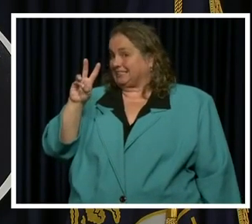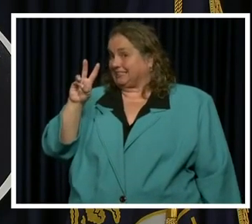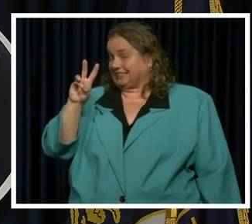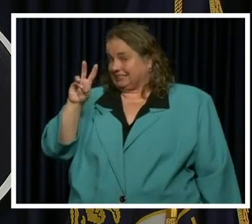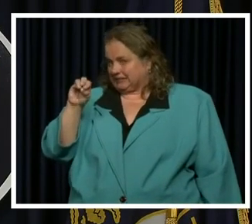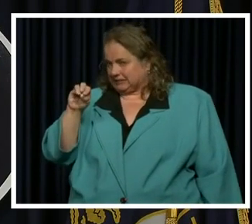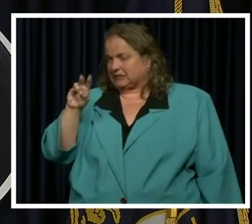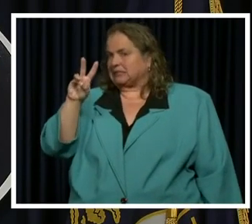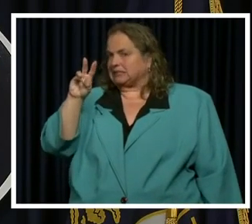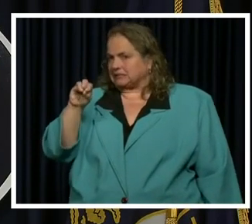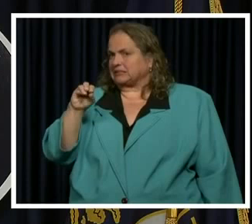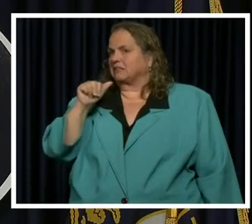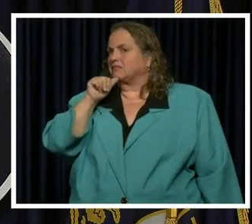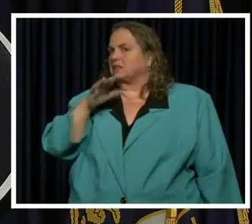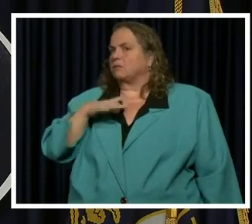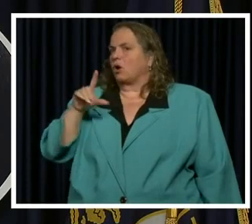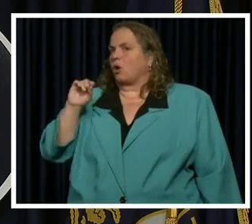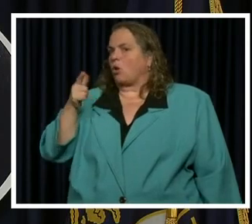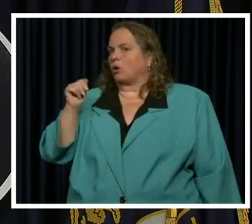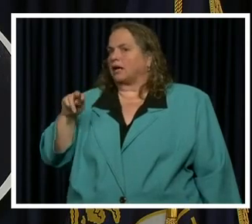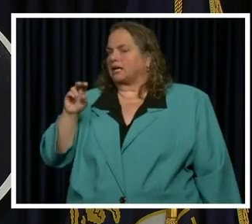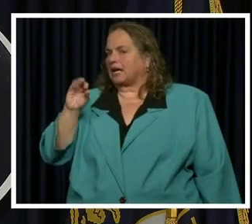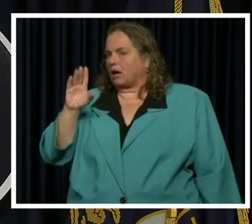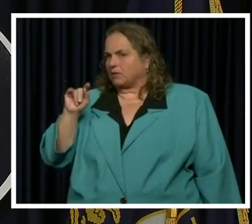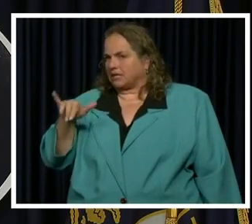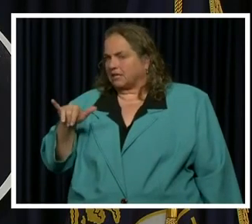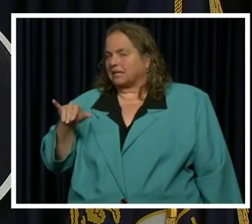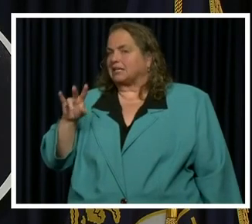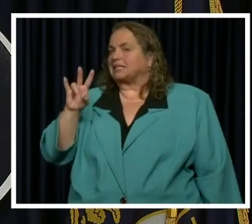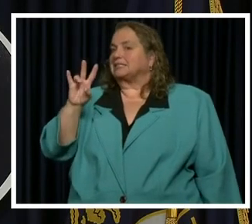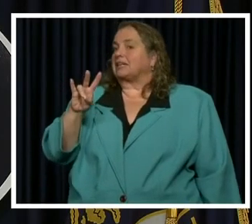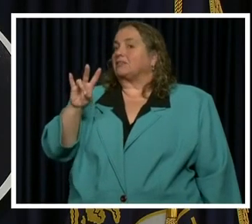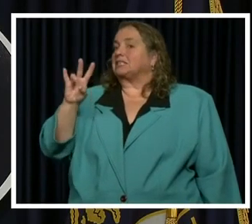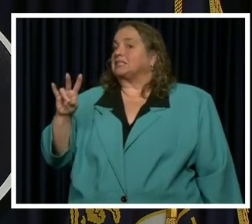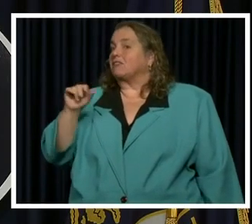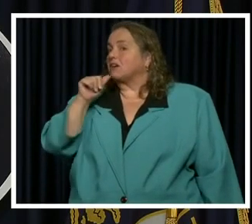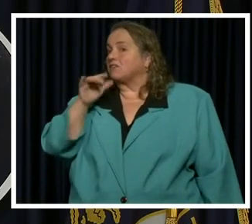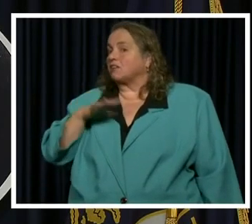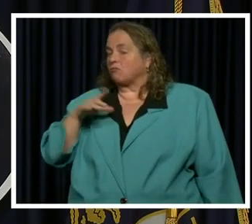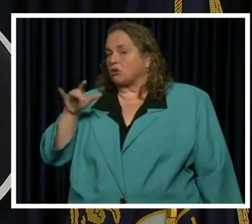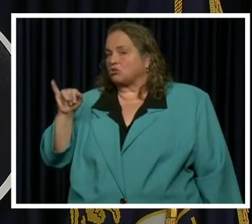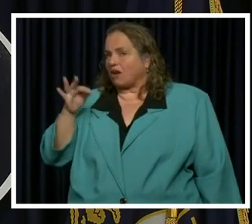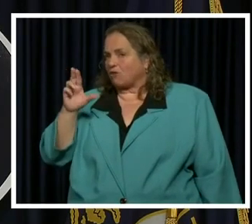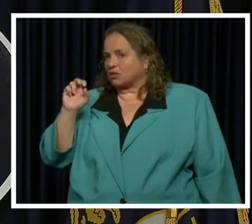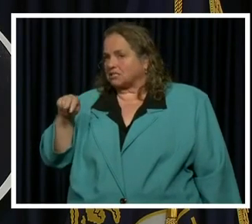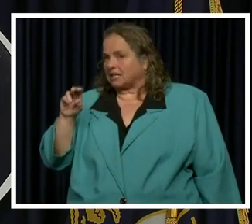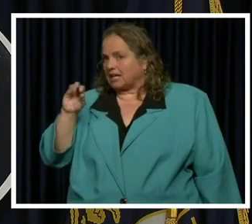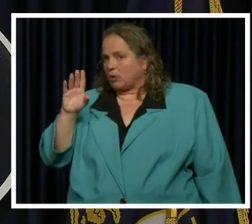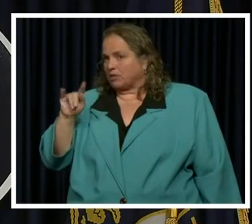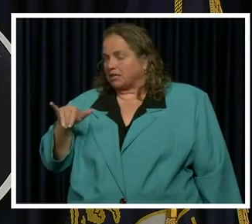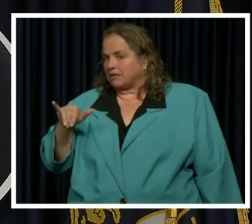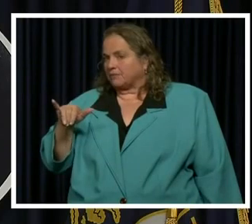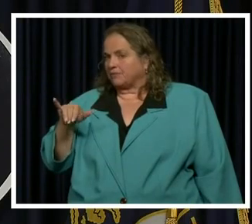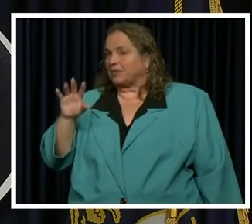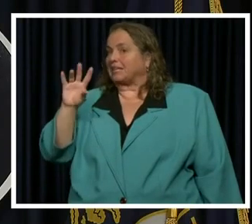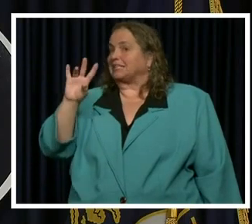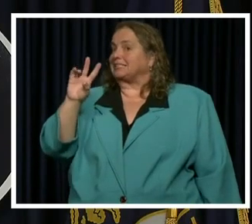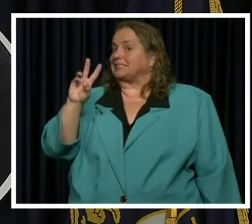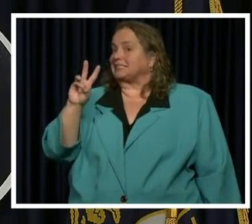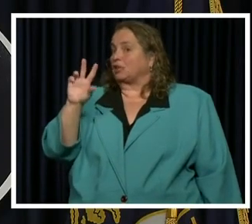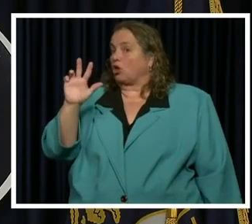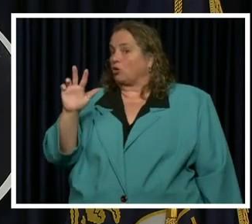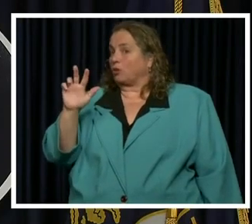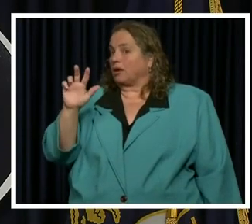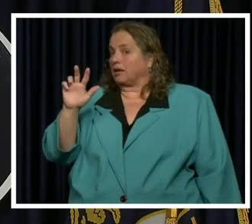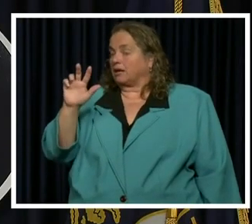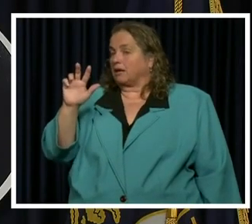60 year old female from Logan County a 77 year old female from Jefferson County a 63 year